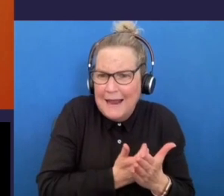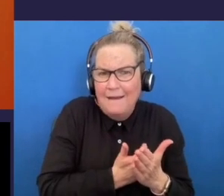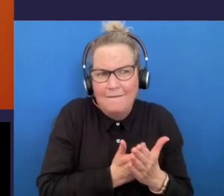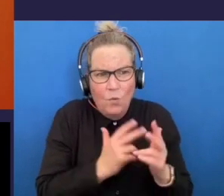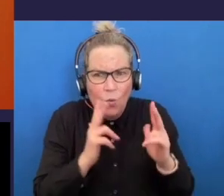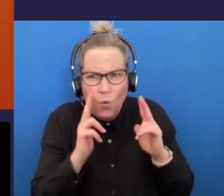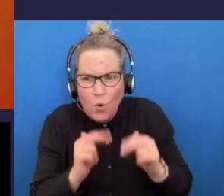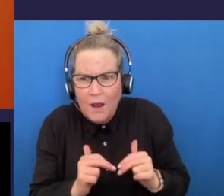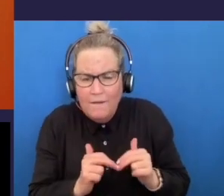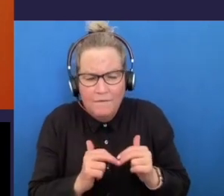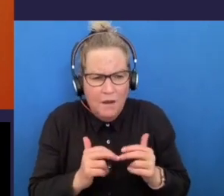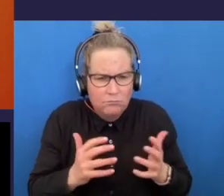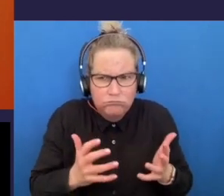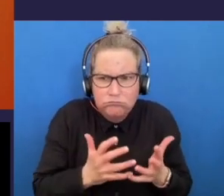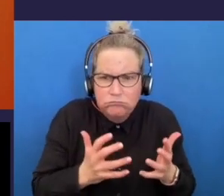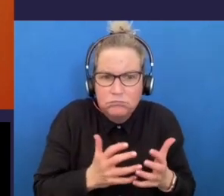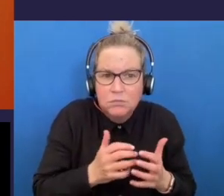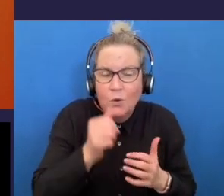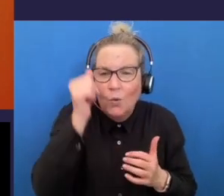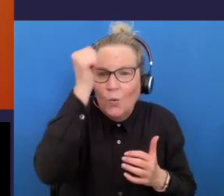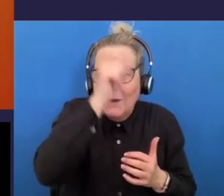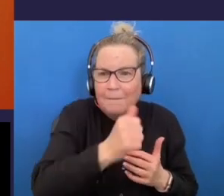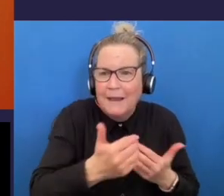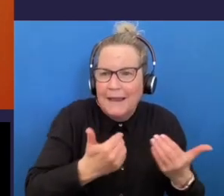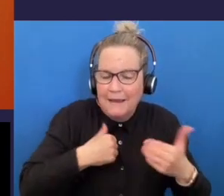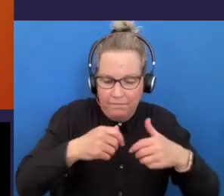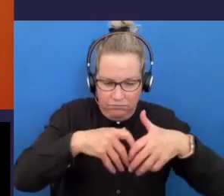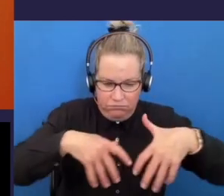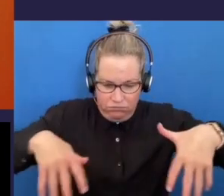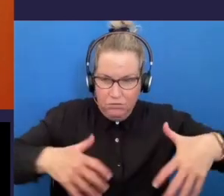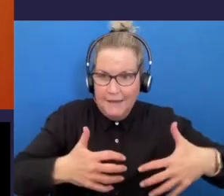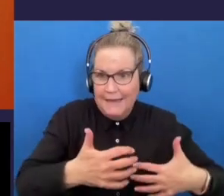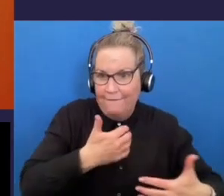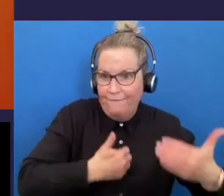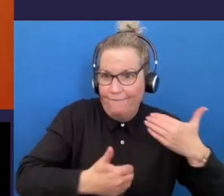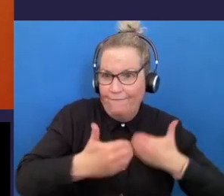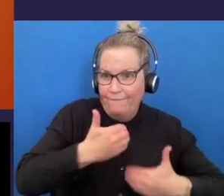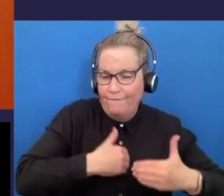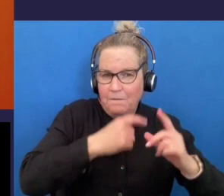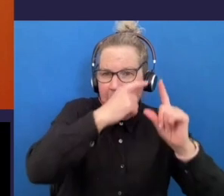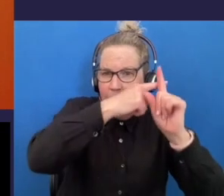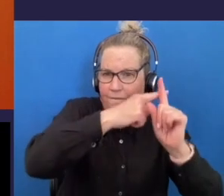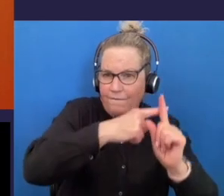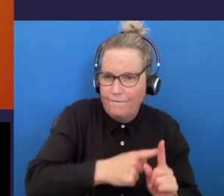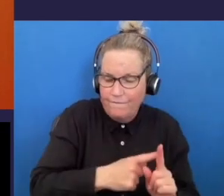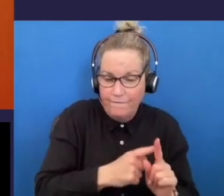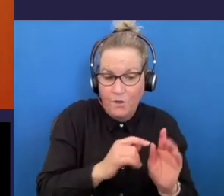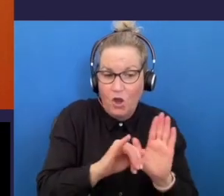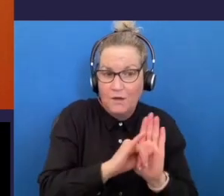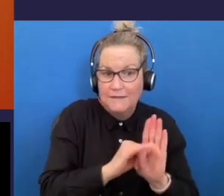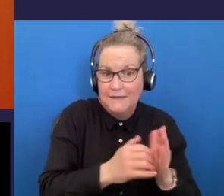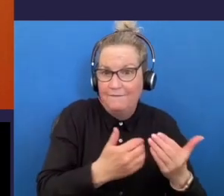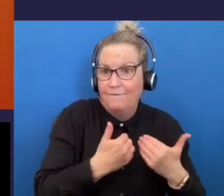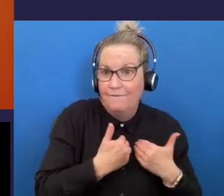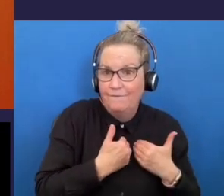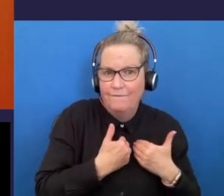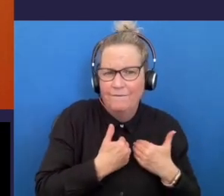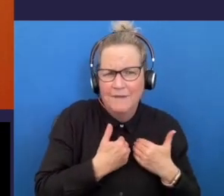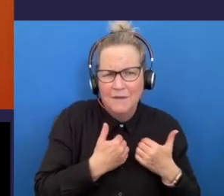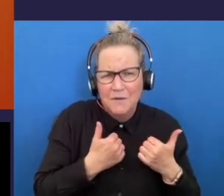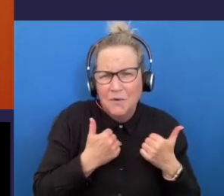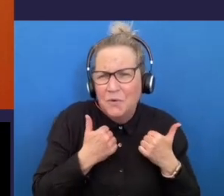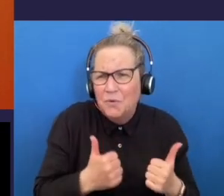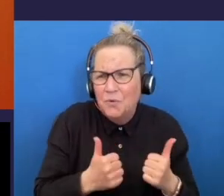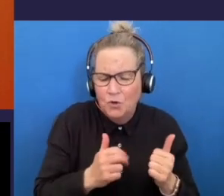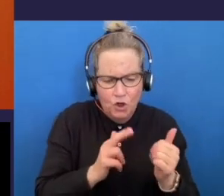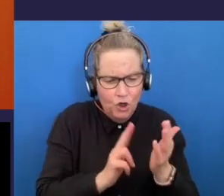wisdom also identity heaps of good nutrients but unfortunately